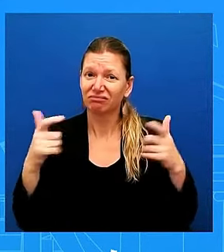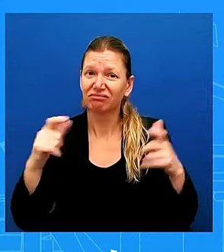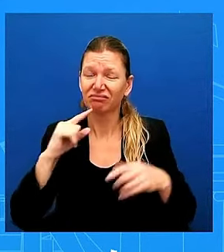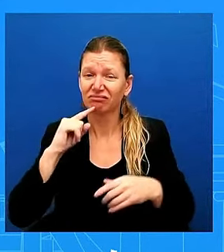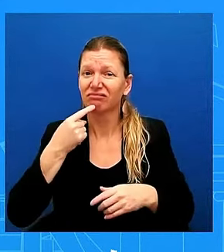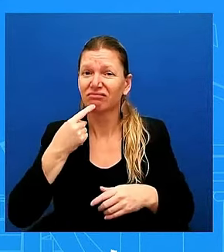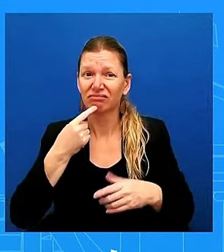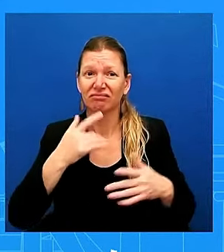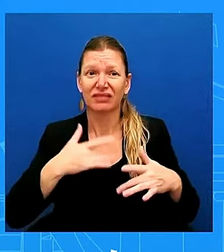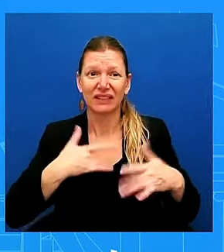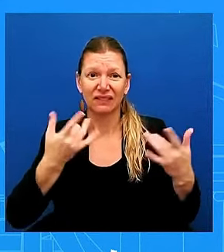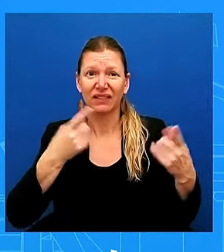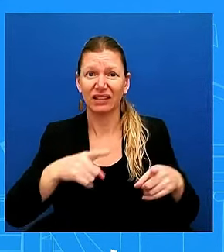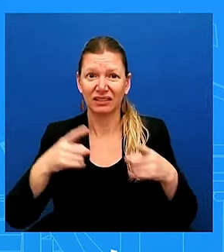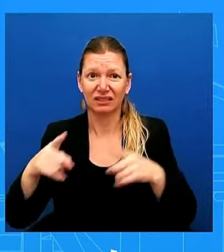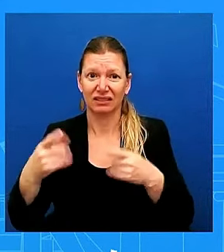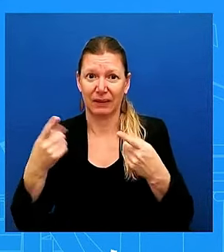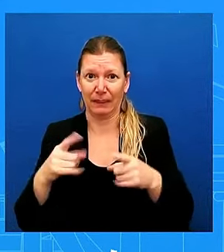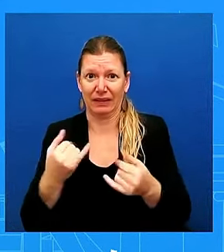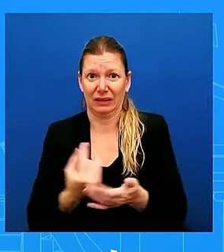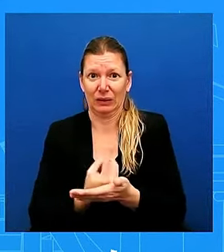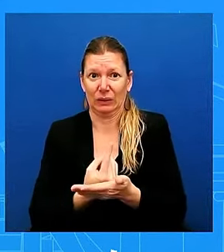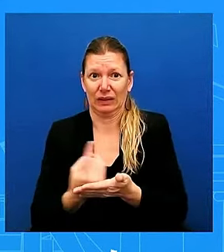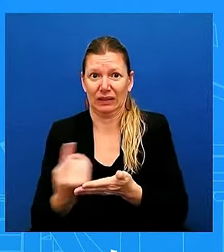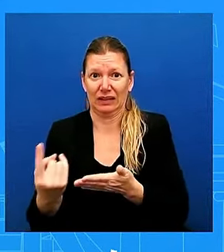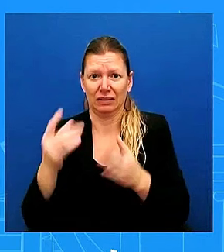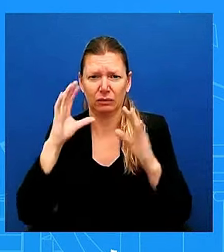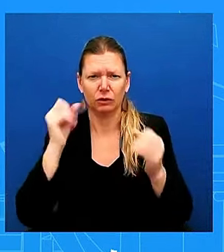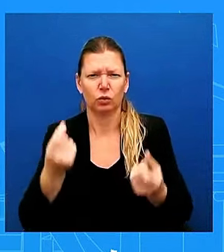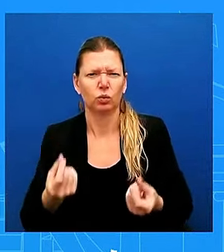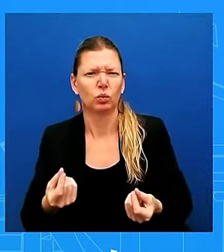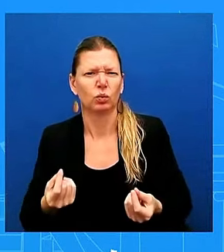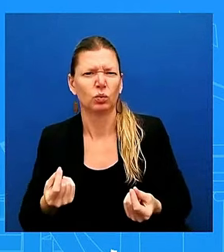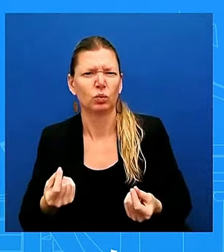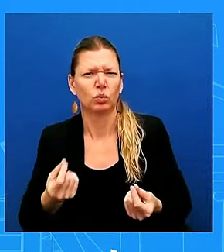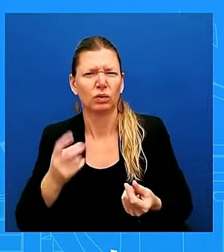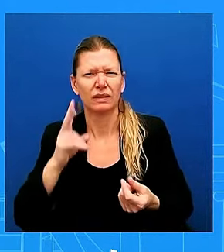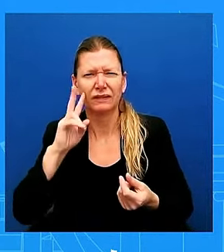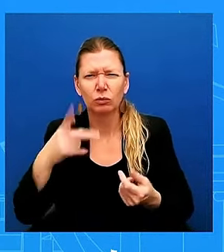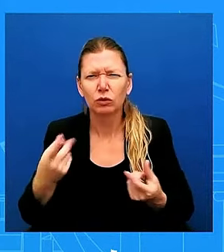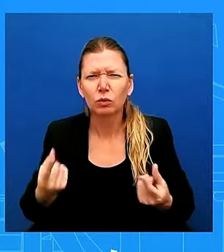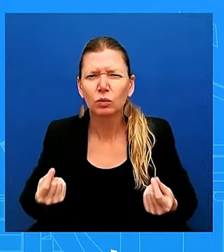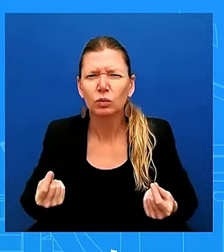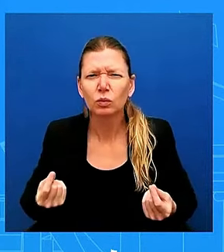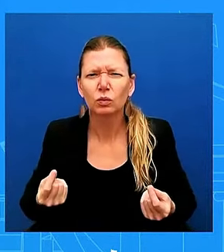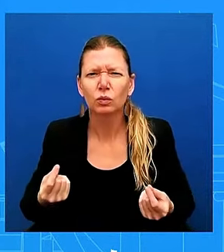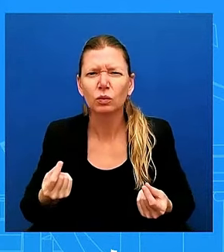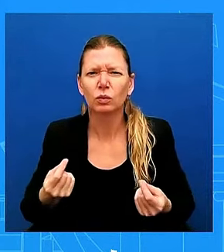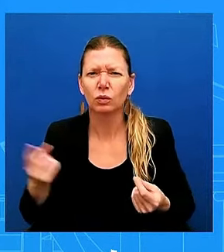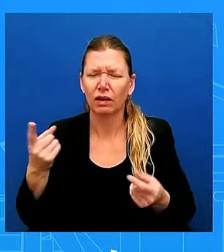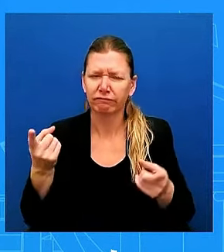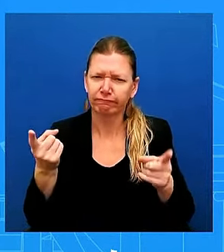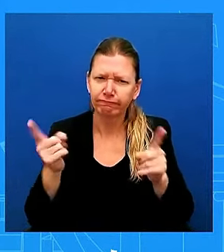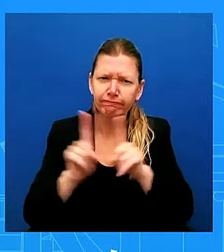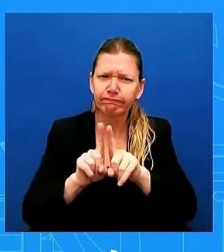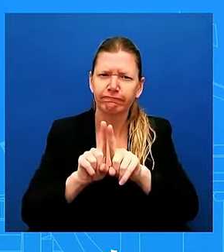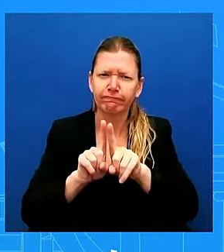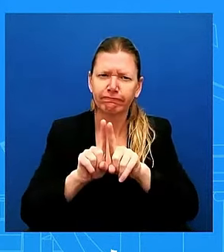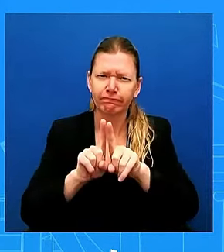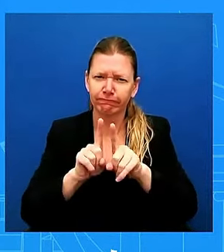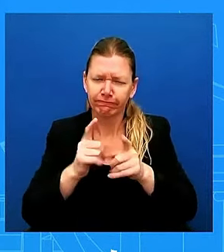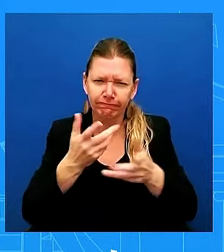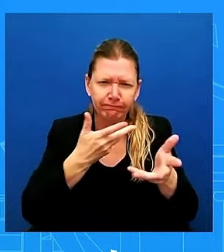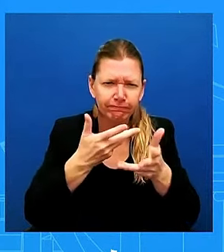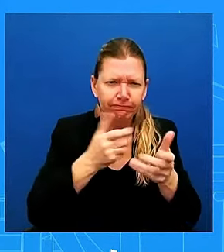What did the vice president do? They work shoulder and shoulder to deal with these major events. Now we see a deal with the port and negotiate a deal with the ports.